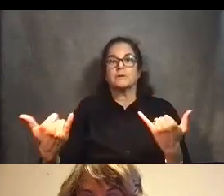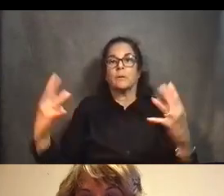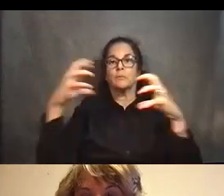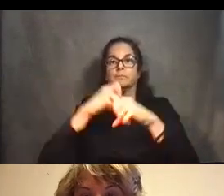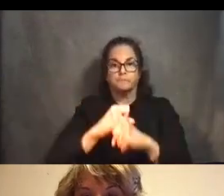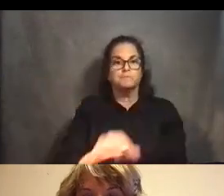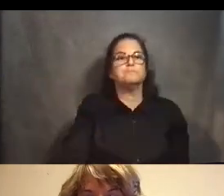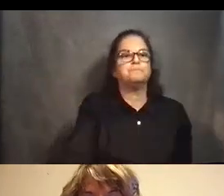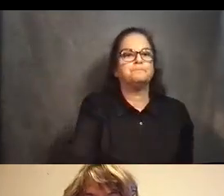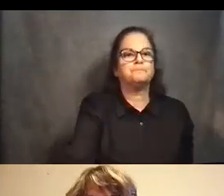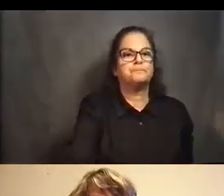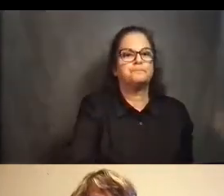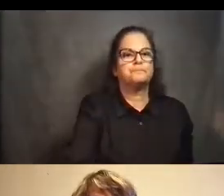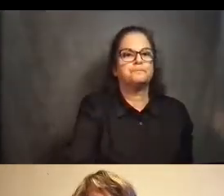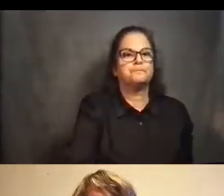Let's see.